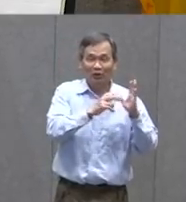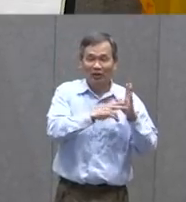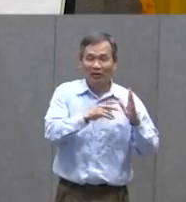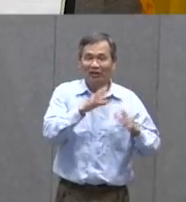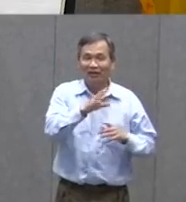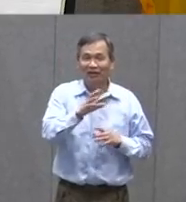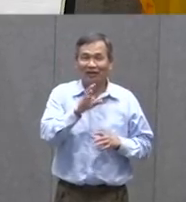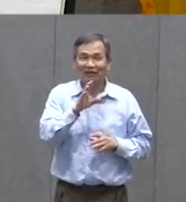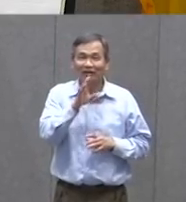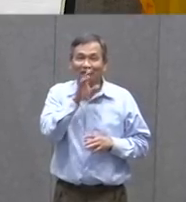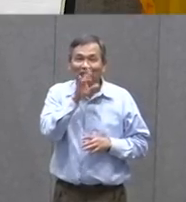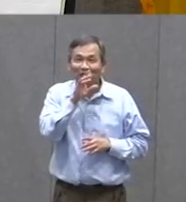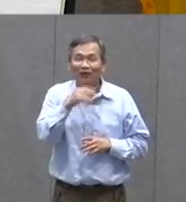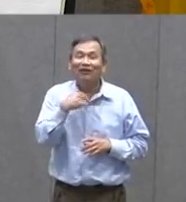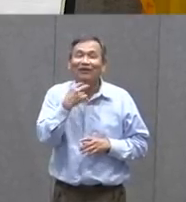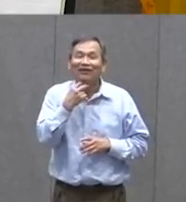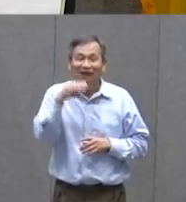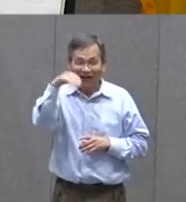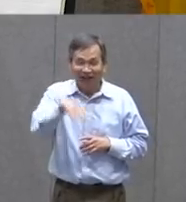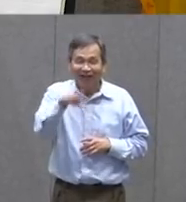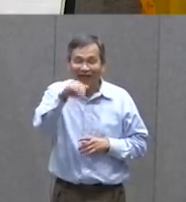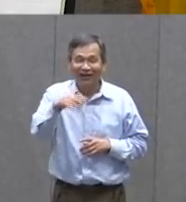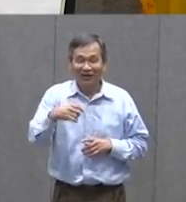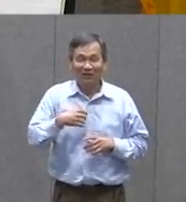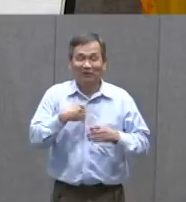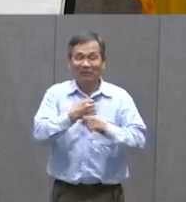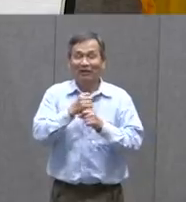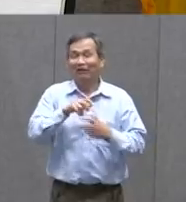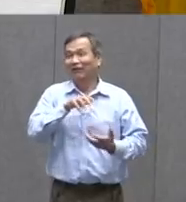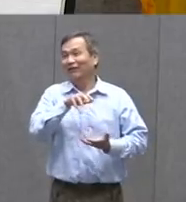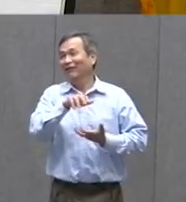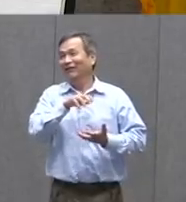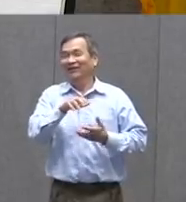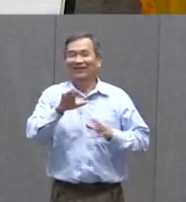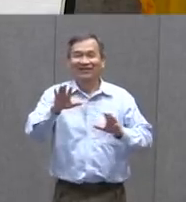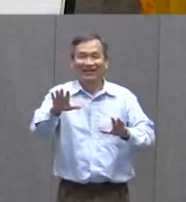With the voices that he Was using for this book The Spider and the Fly